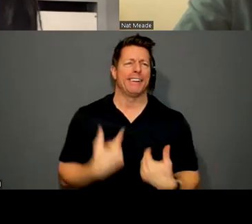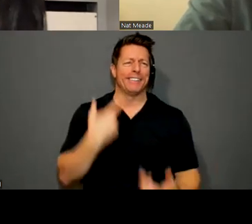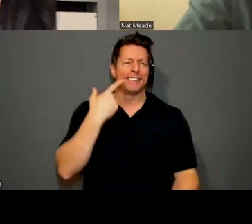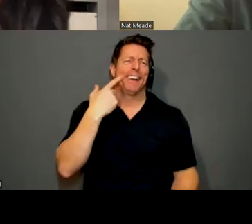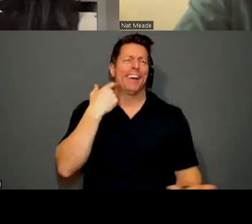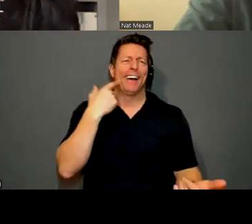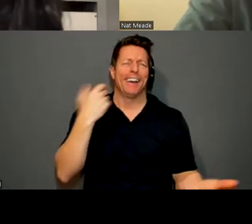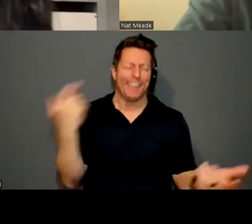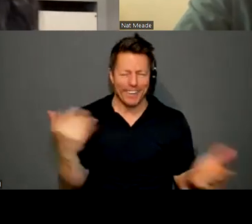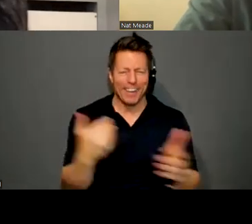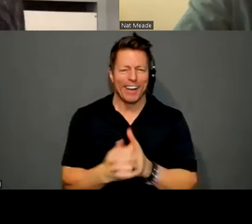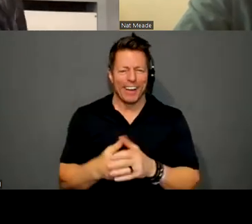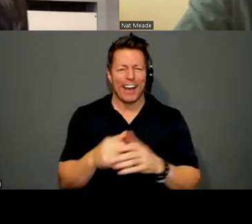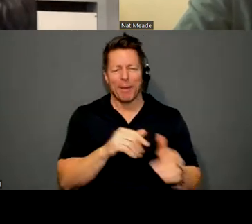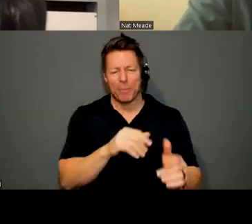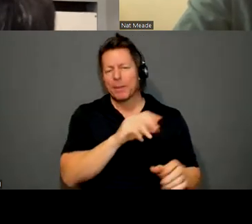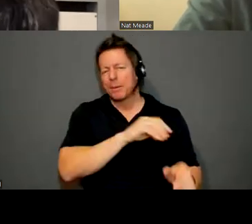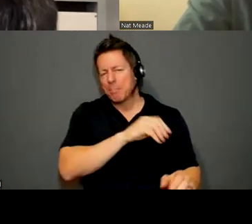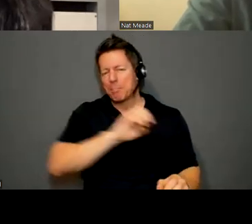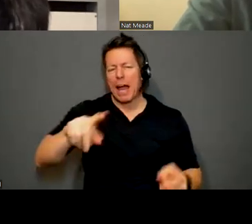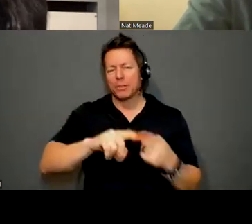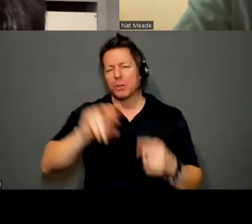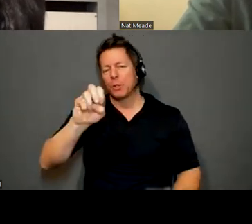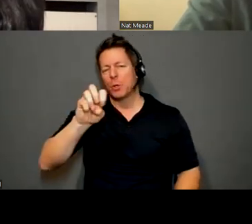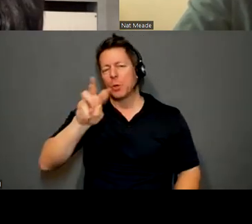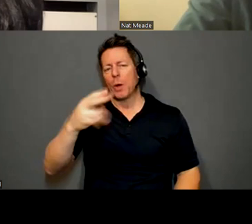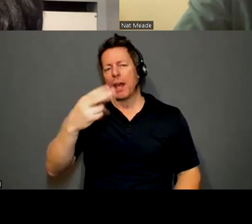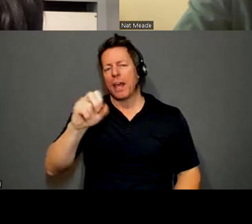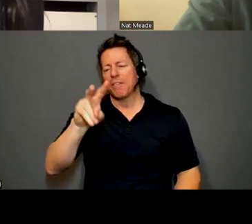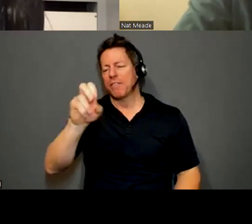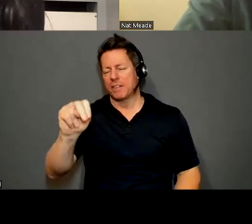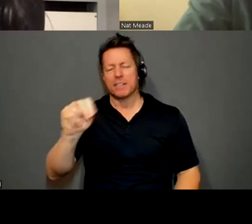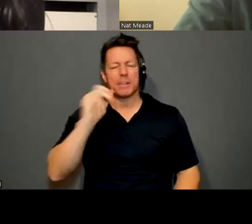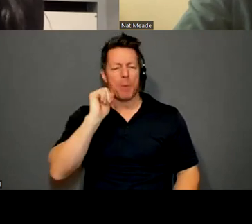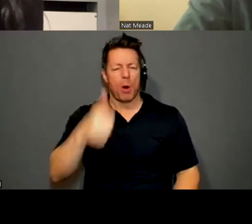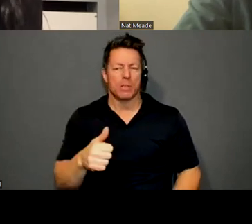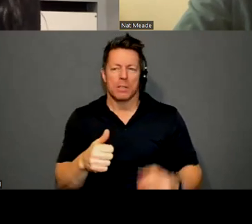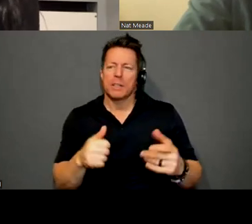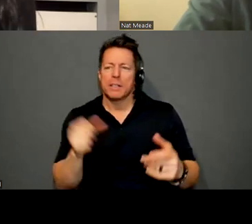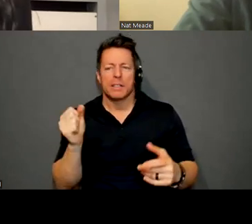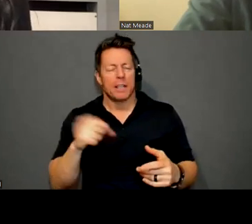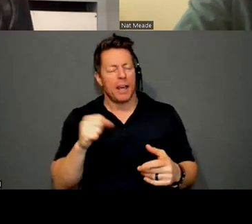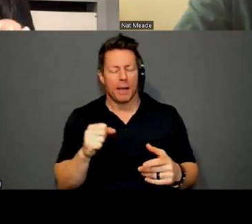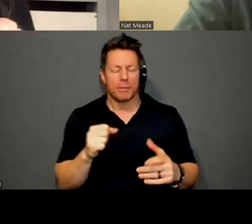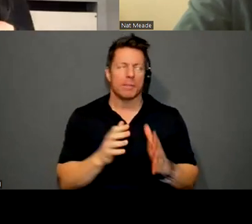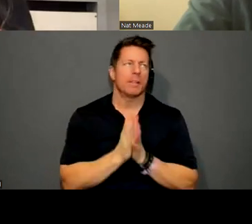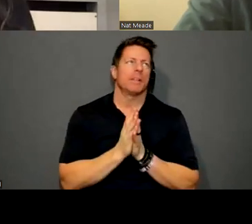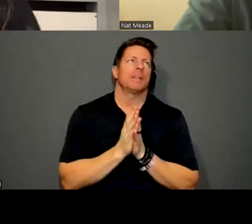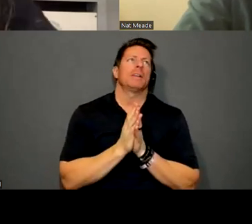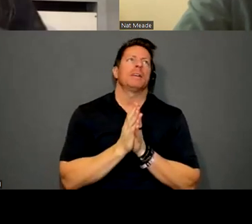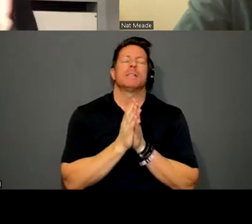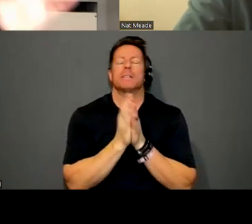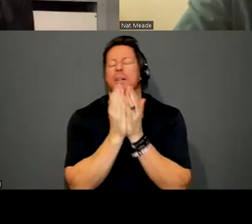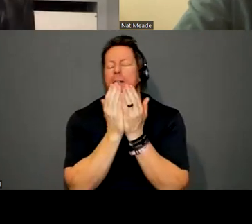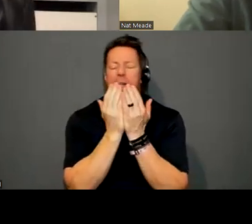I will be going back to New Haven tomorrow. Um, but I'm, yeah, I'm just so grateful to